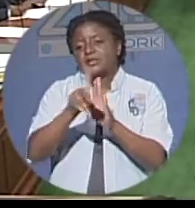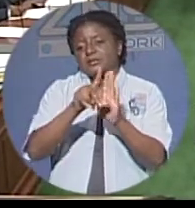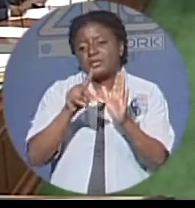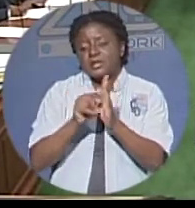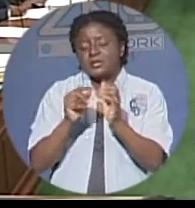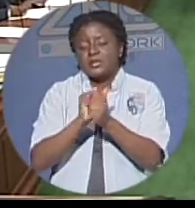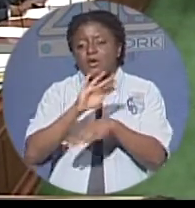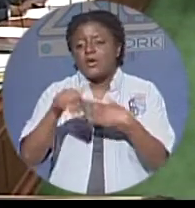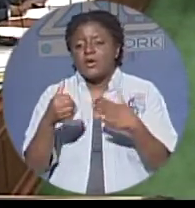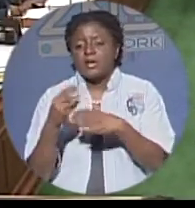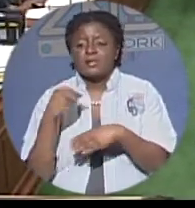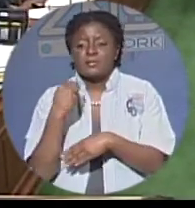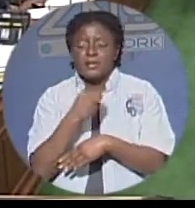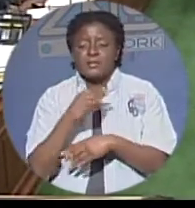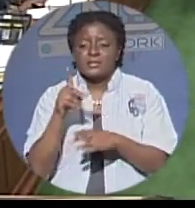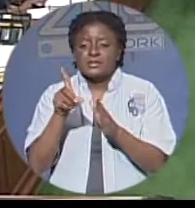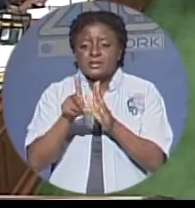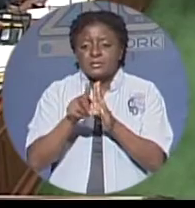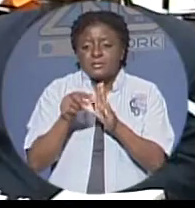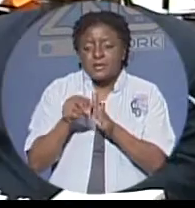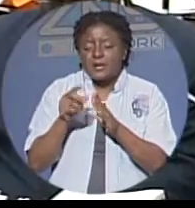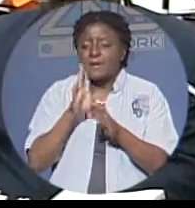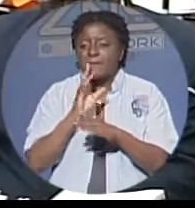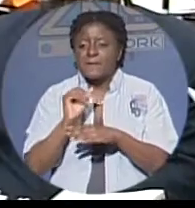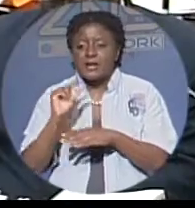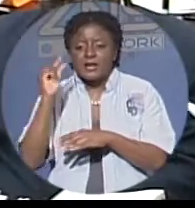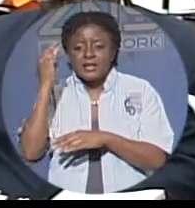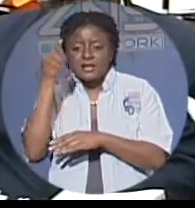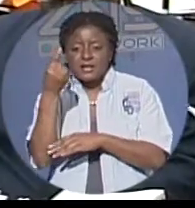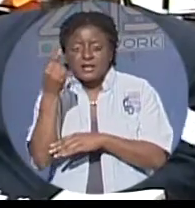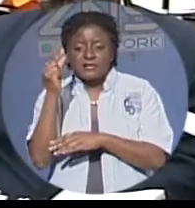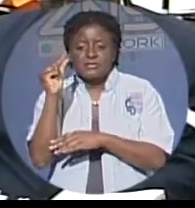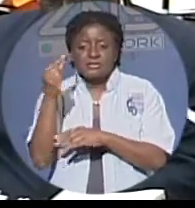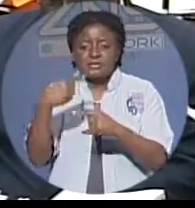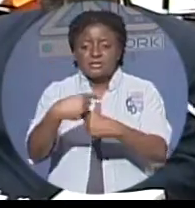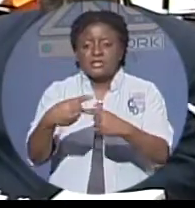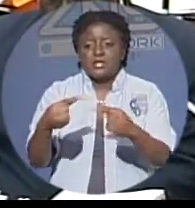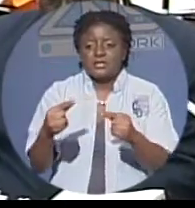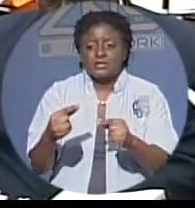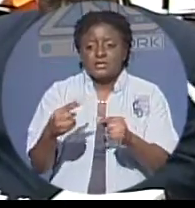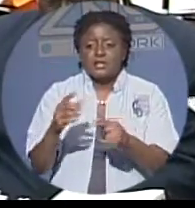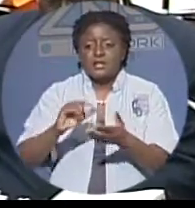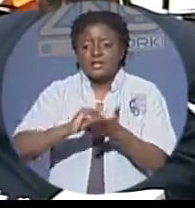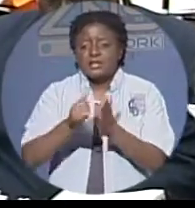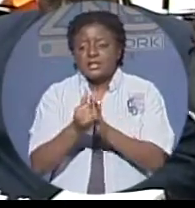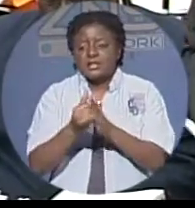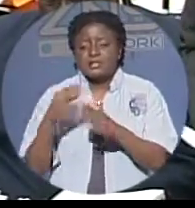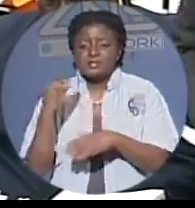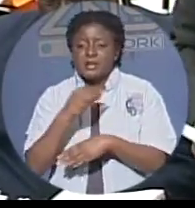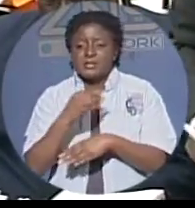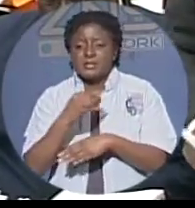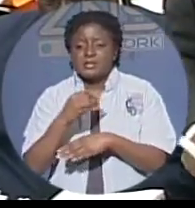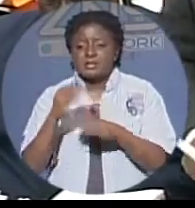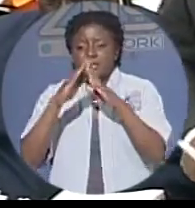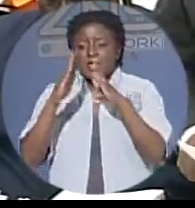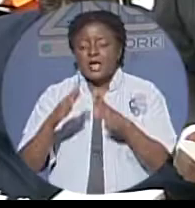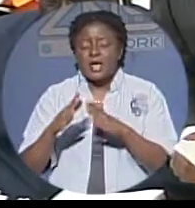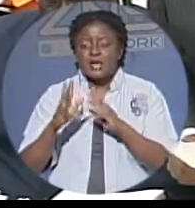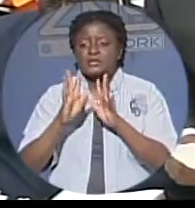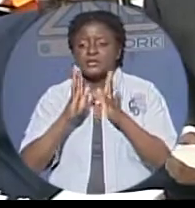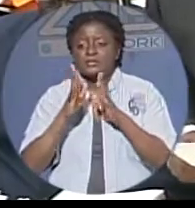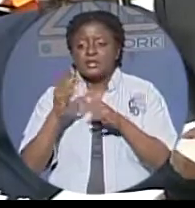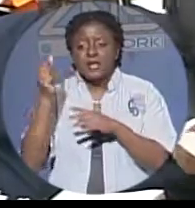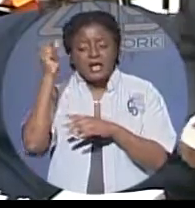of its members already appointed by the governor general the prime minister confirming that these members are house speaker alvin smith who will act as